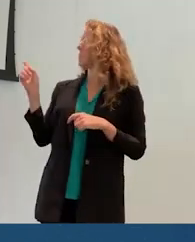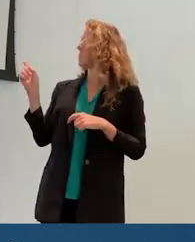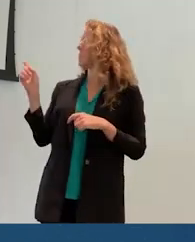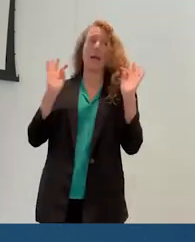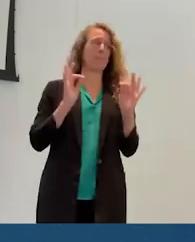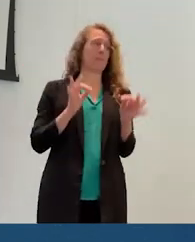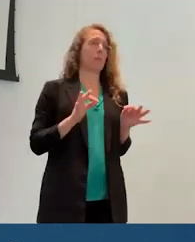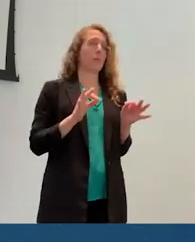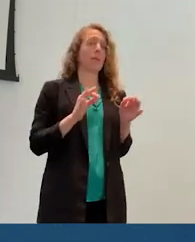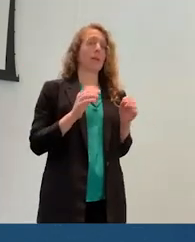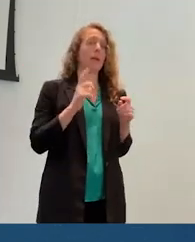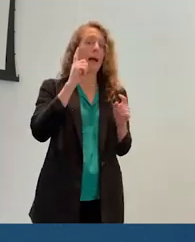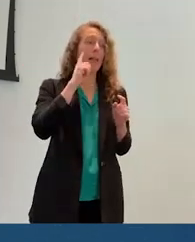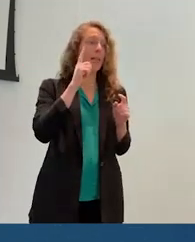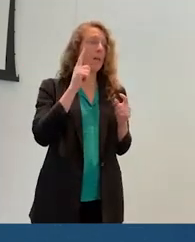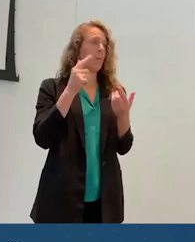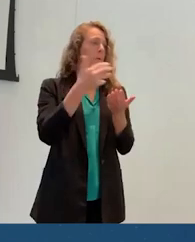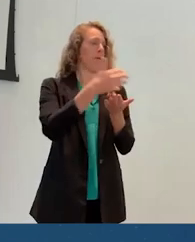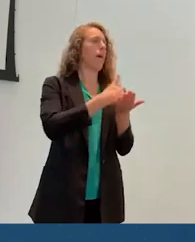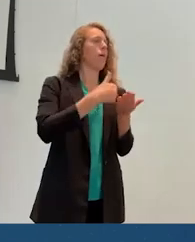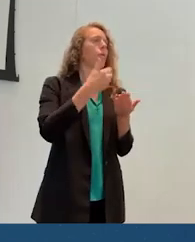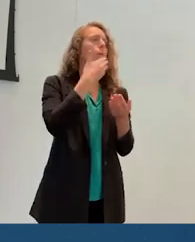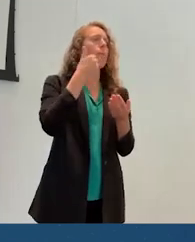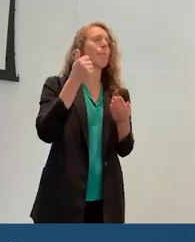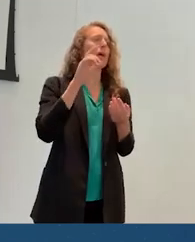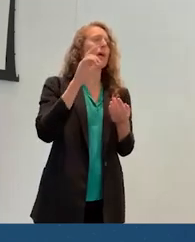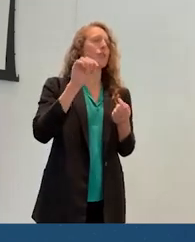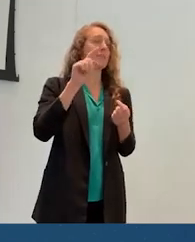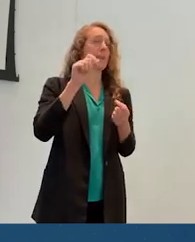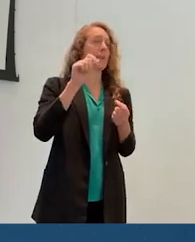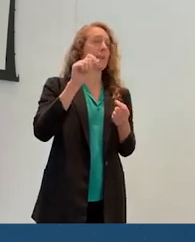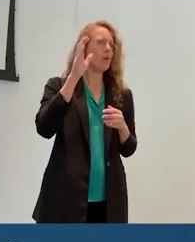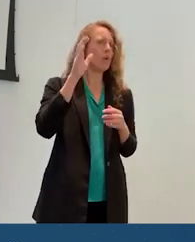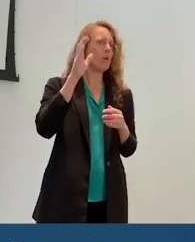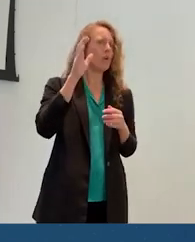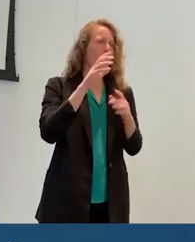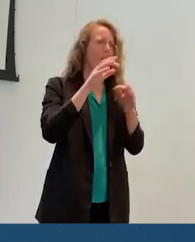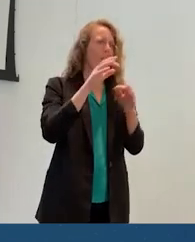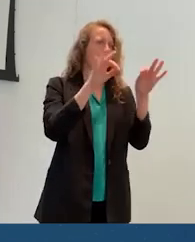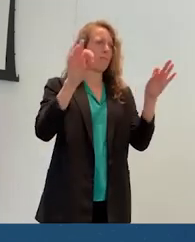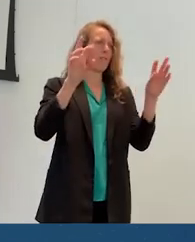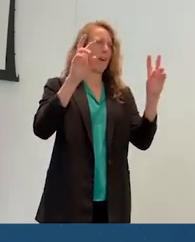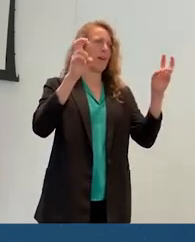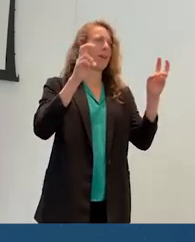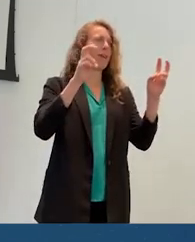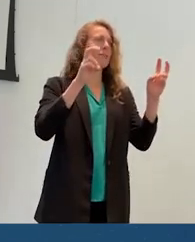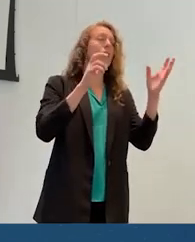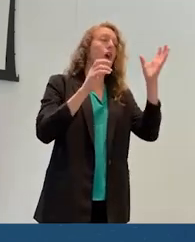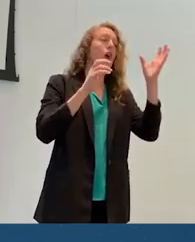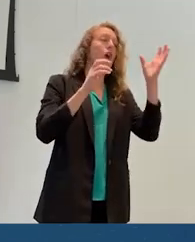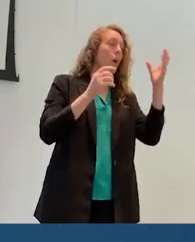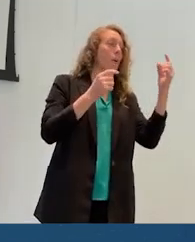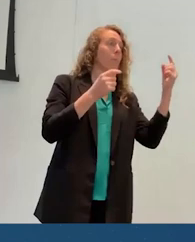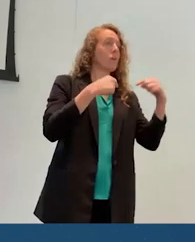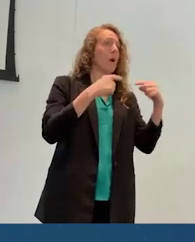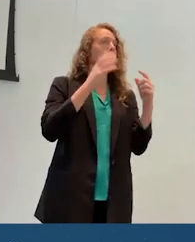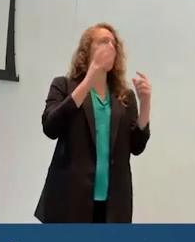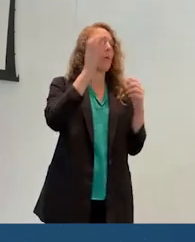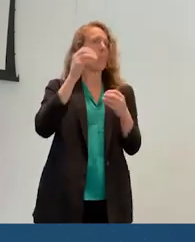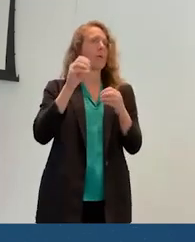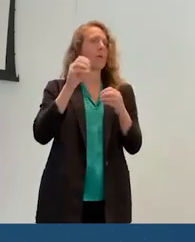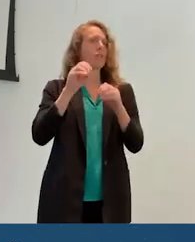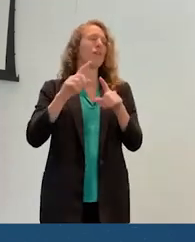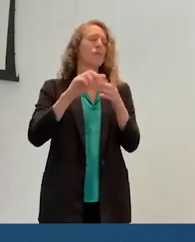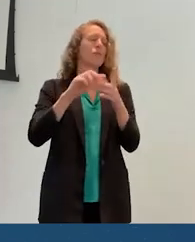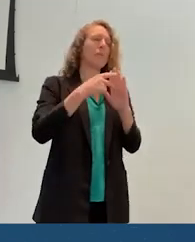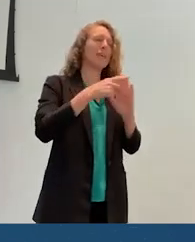gathering better data, you know, you've heard the phrase garbage in, garbage out. Right. I think being able to get get better